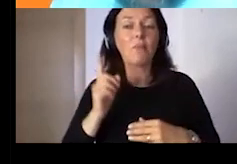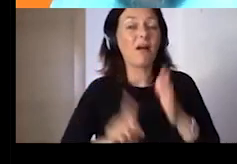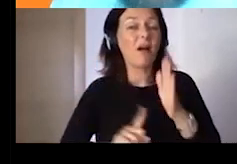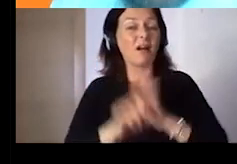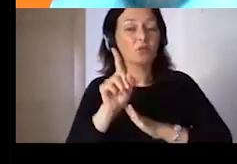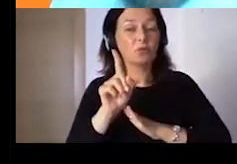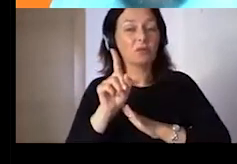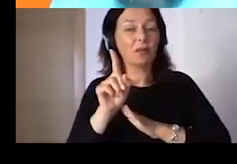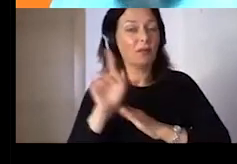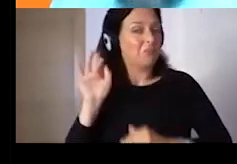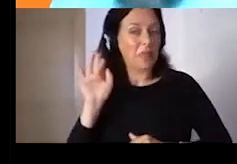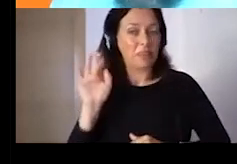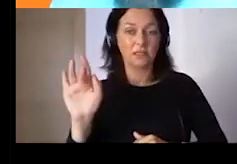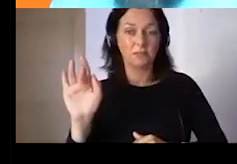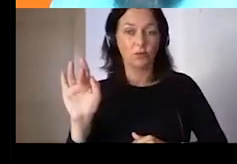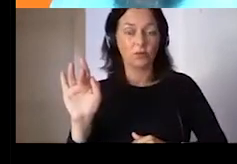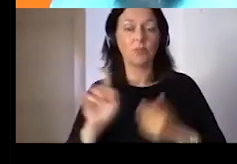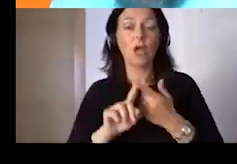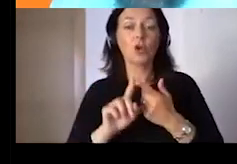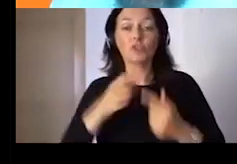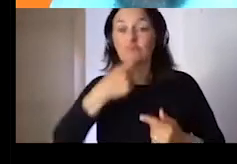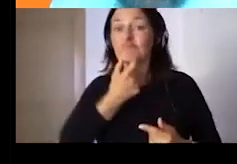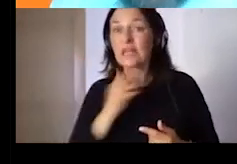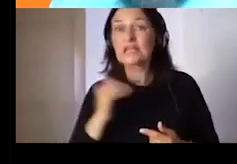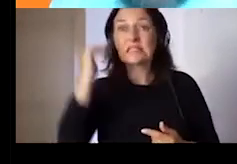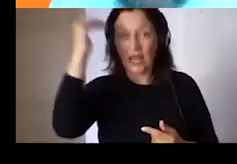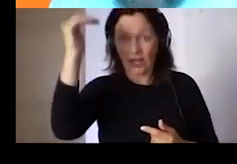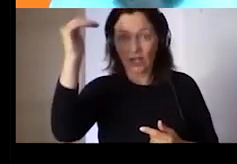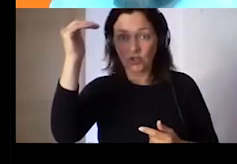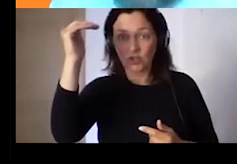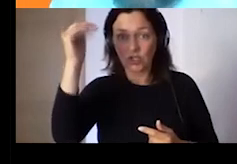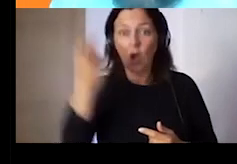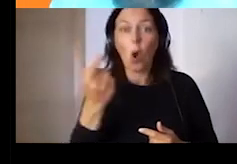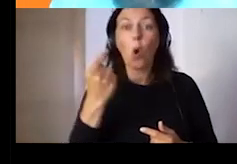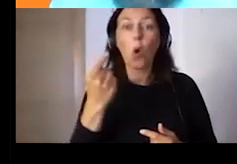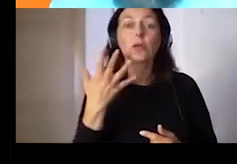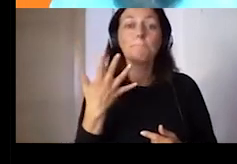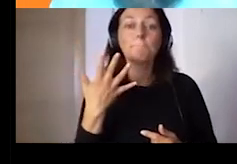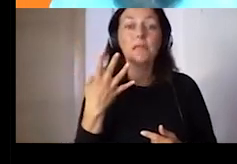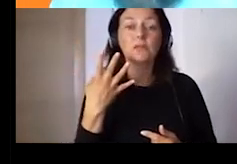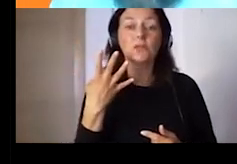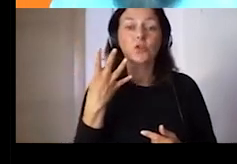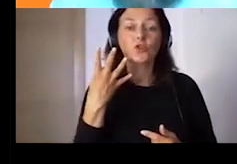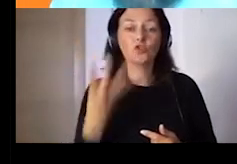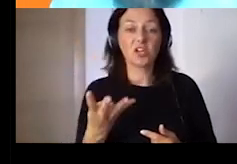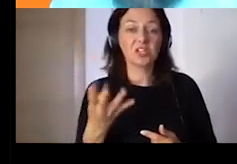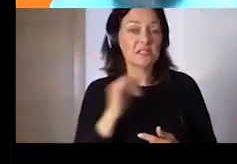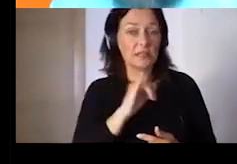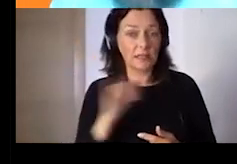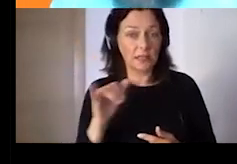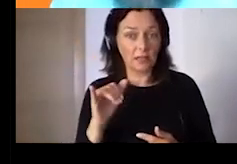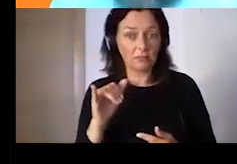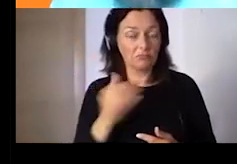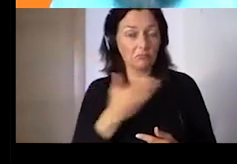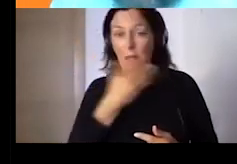old and I end up being employed, unemployed, then the feeling towards